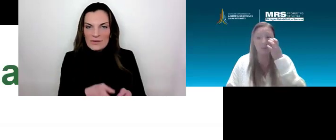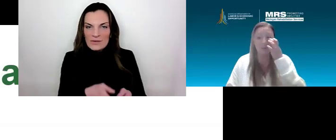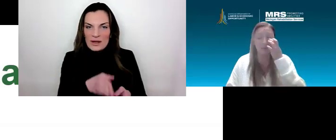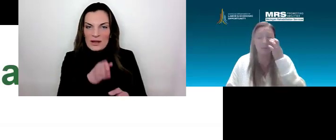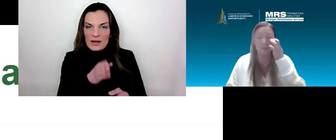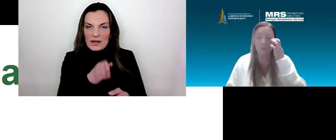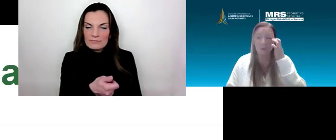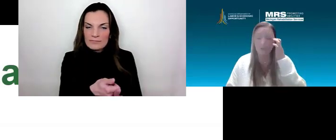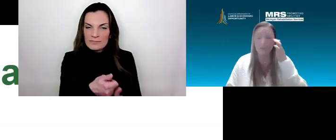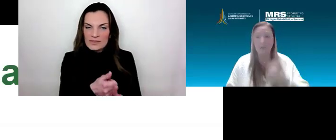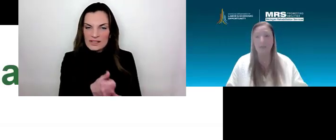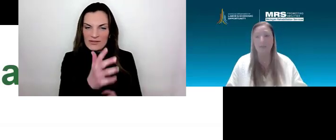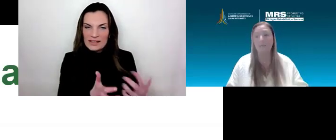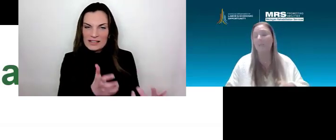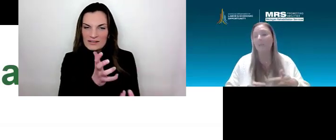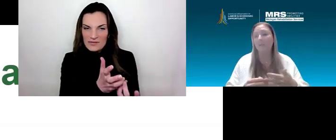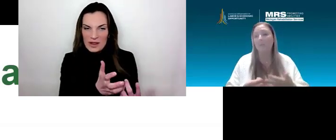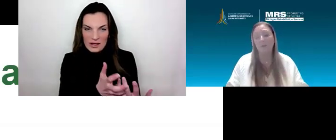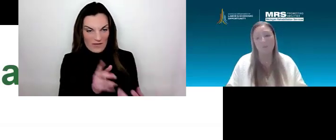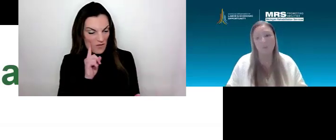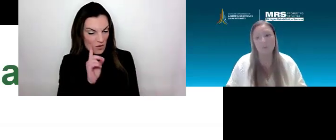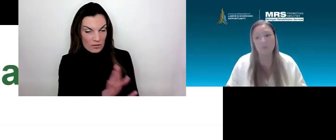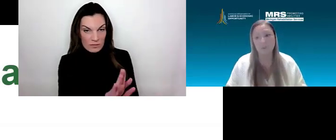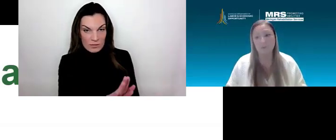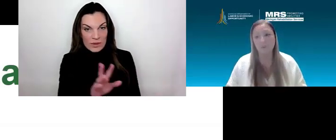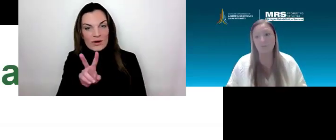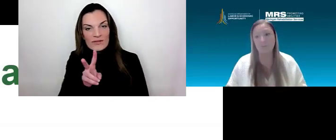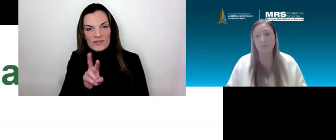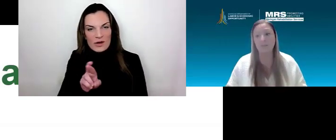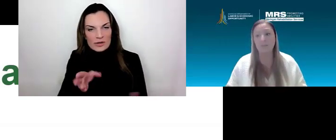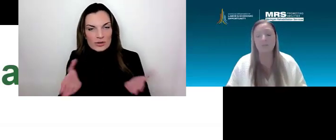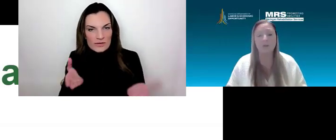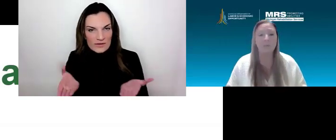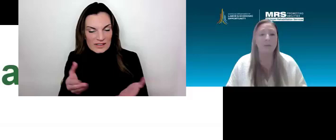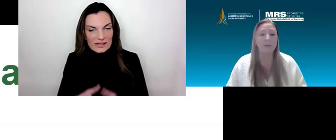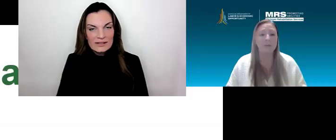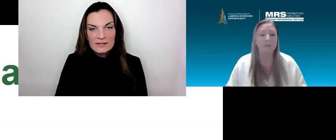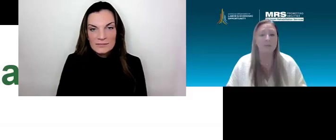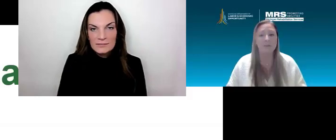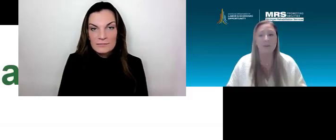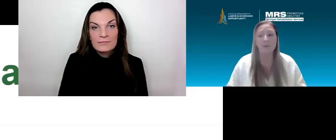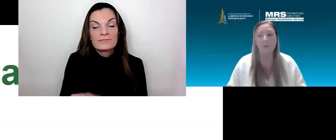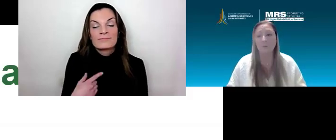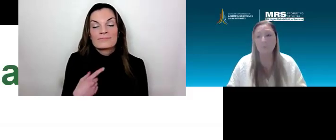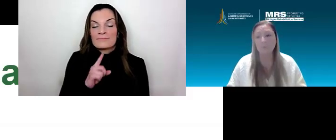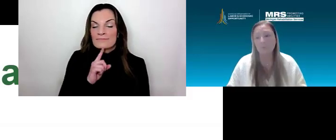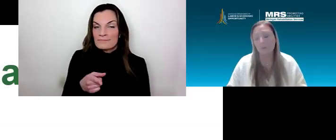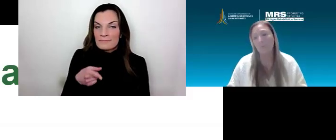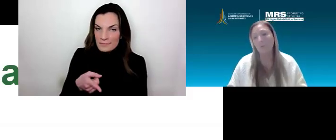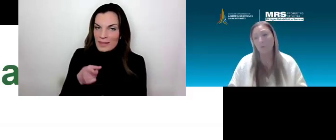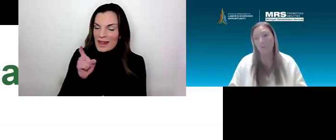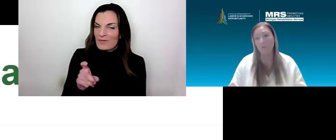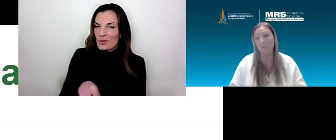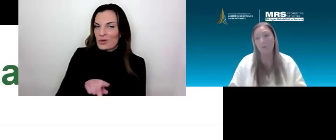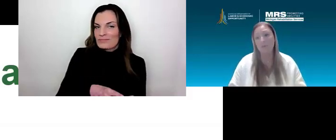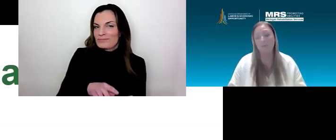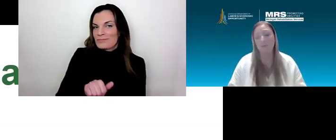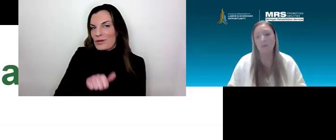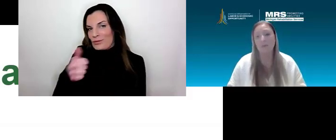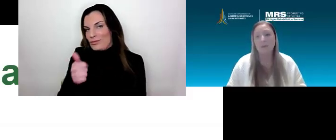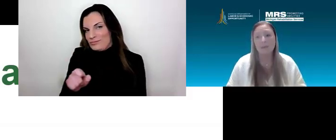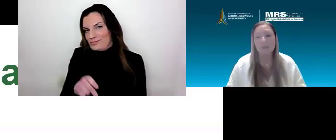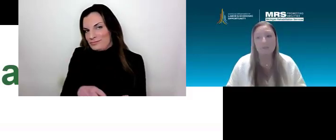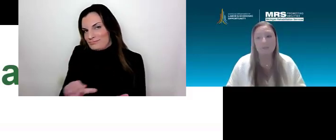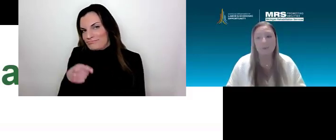This is one that unfortunately we do have to have another application filled out. Hopefully we are working towards